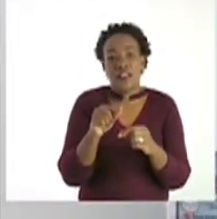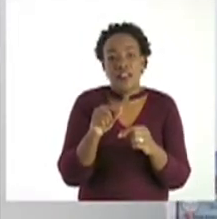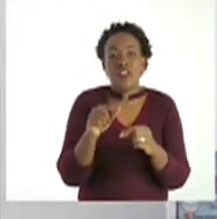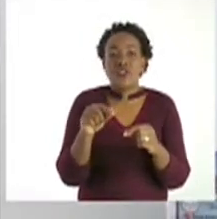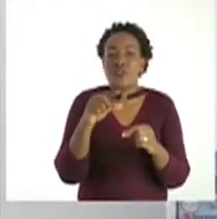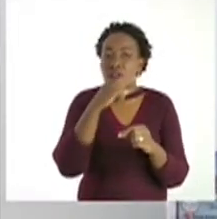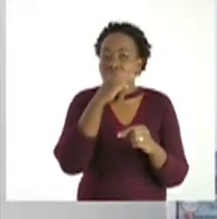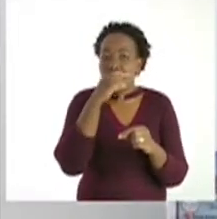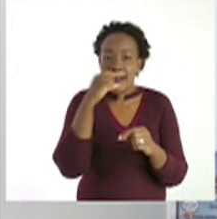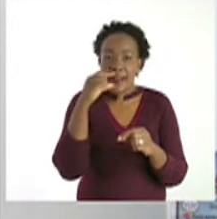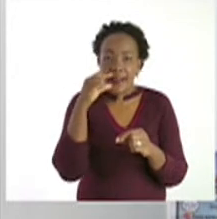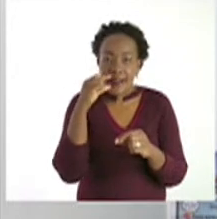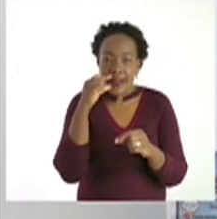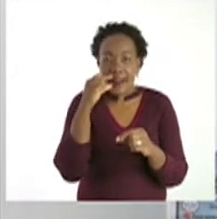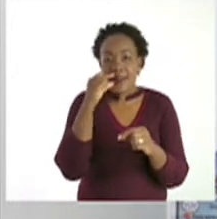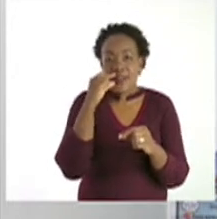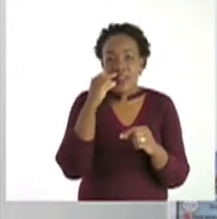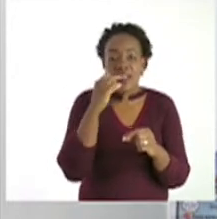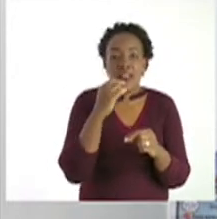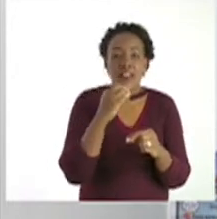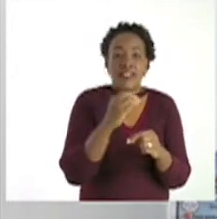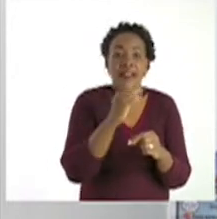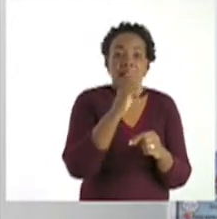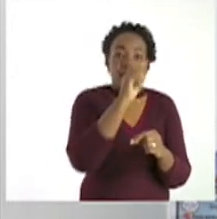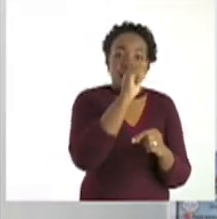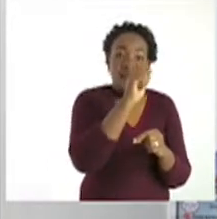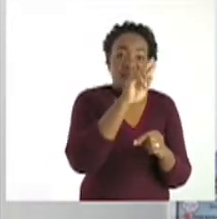35.